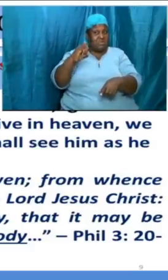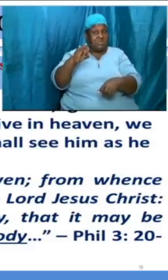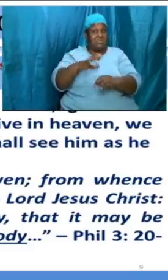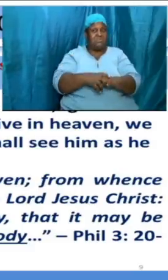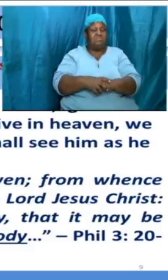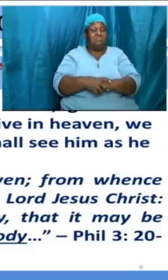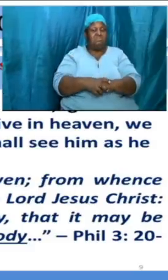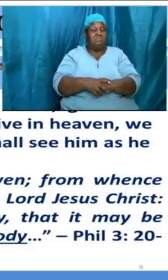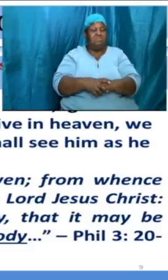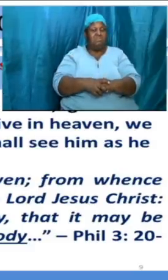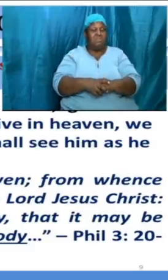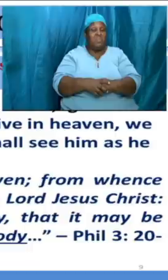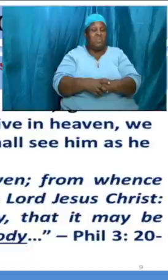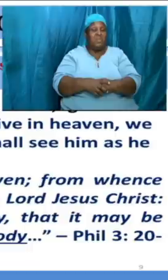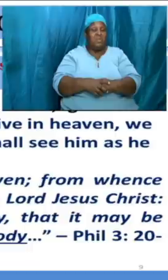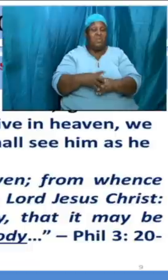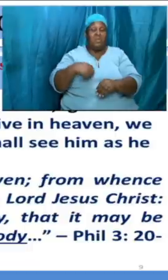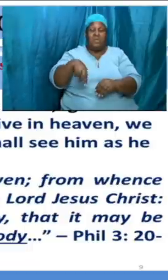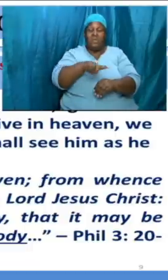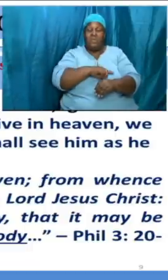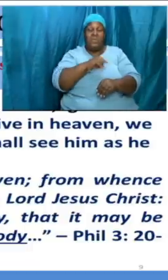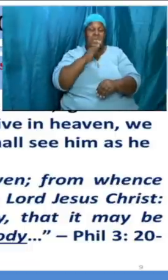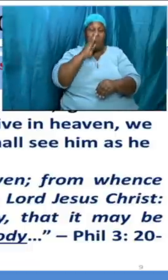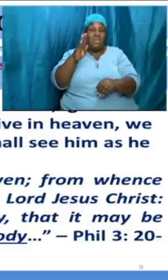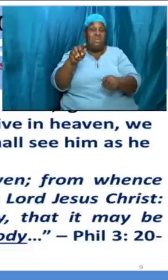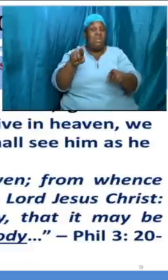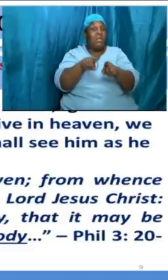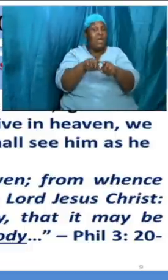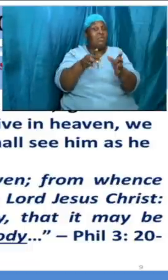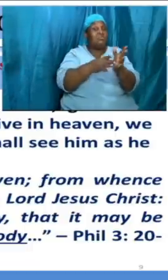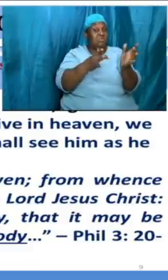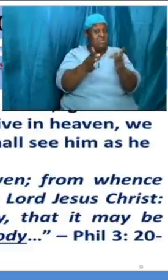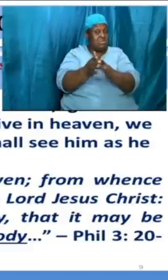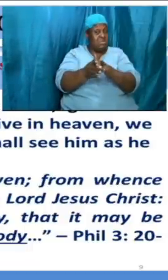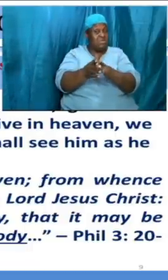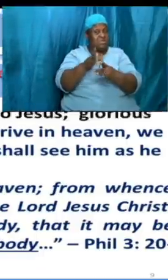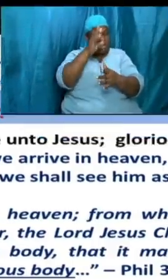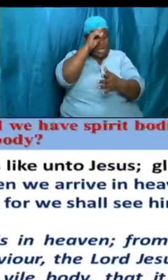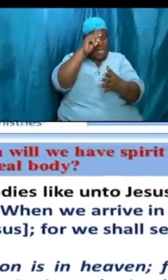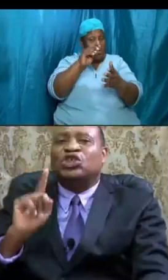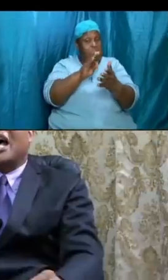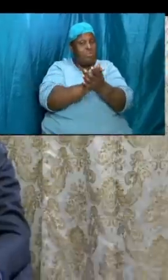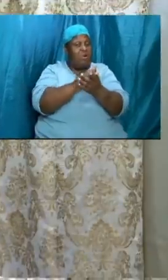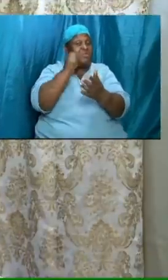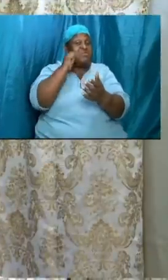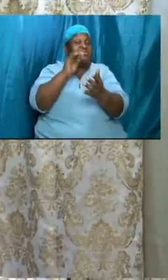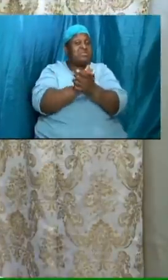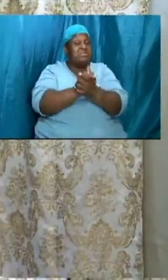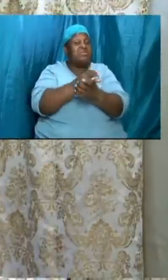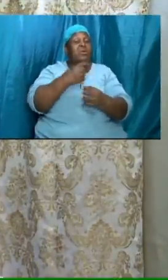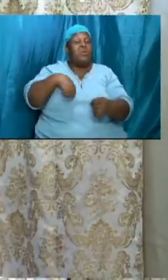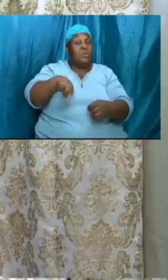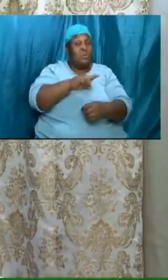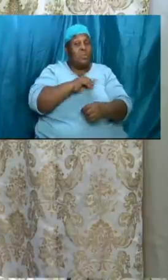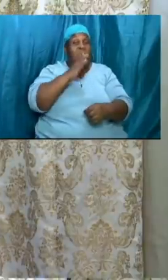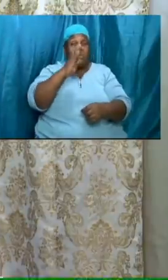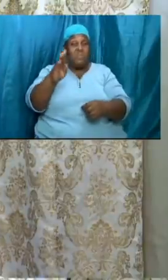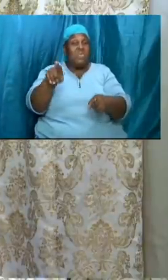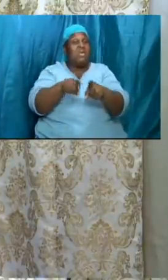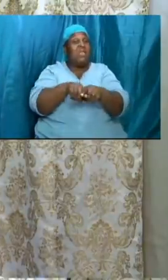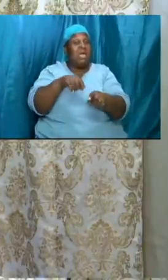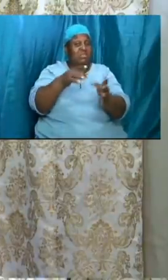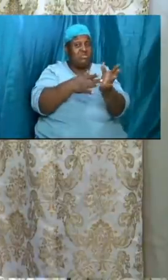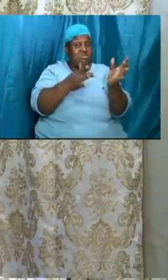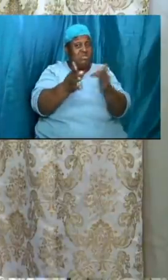shall be like him brothers and sisters we shall be like